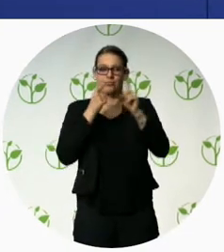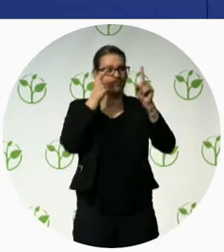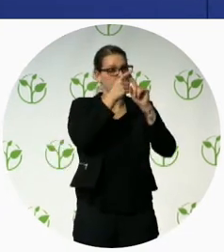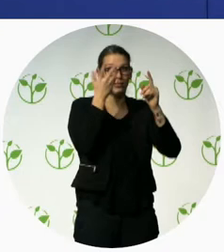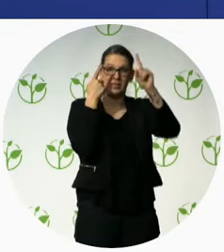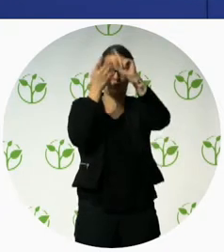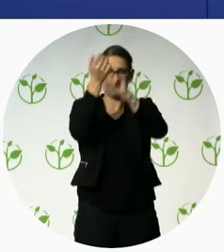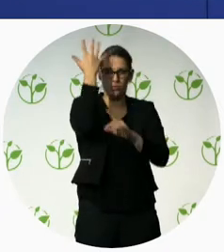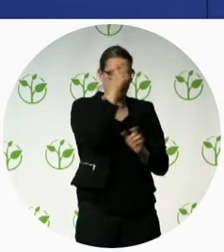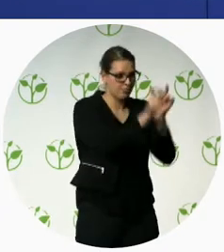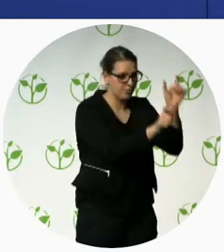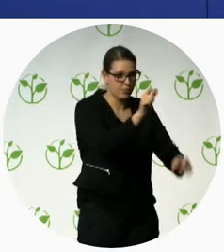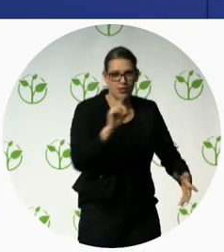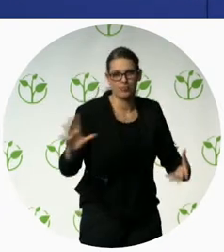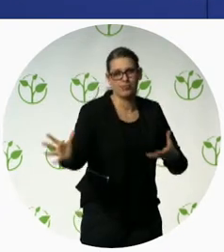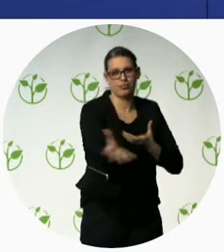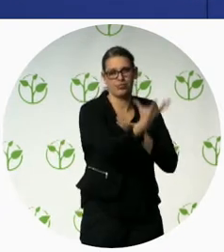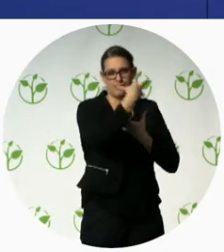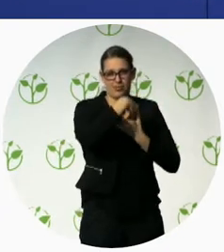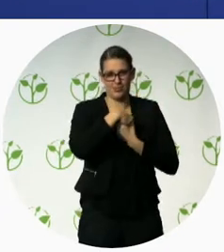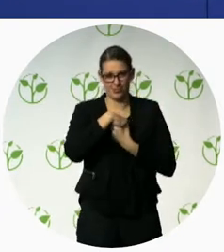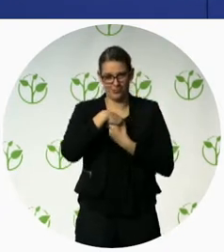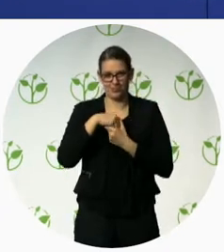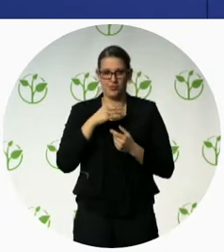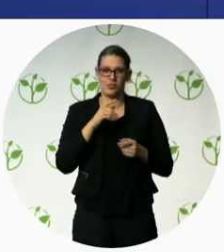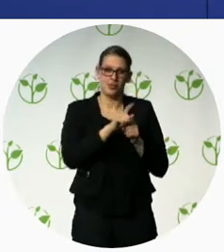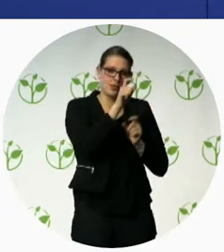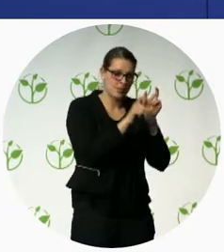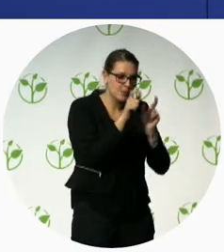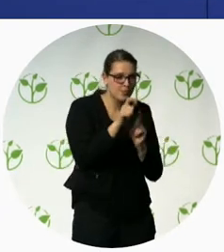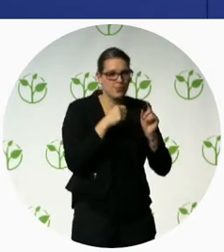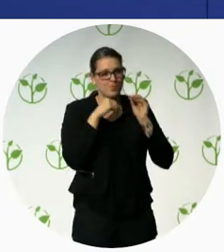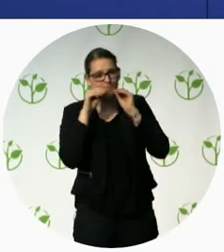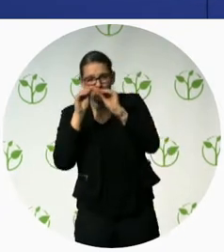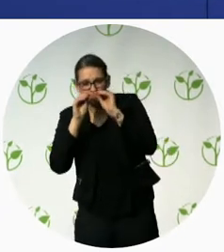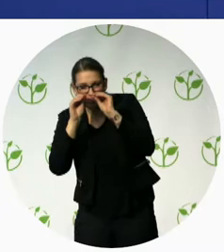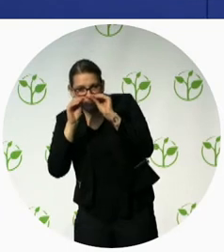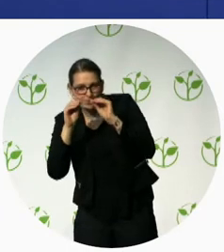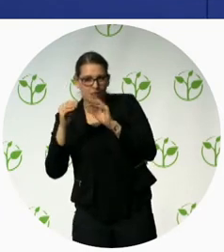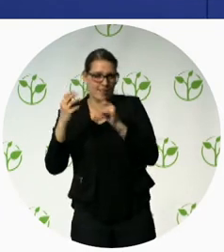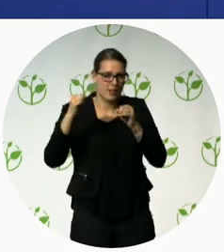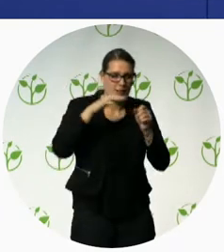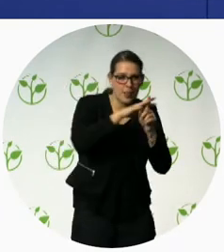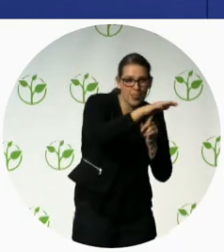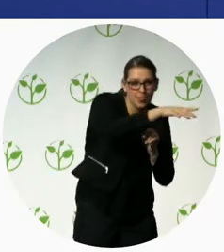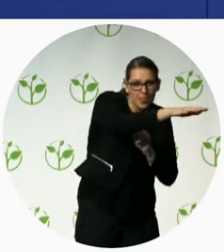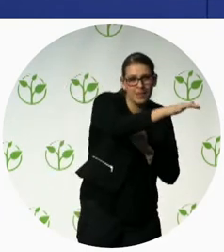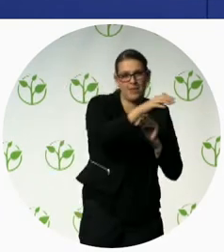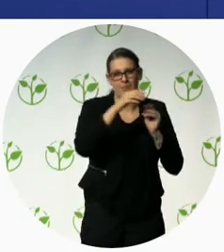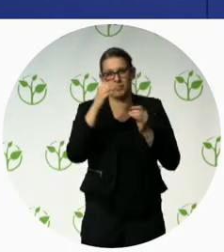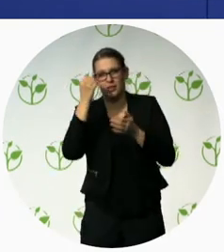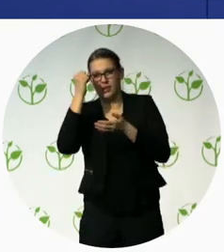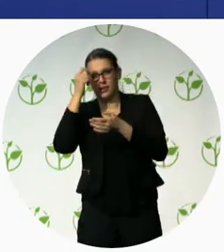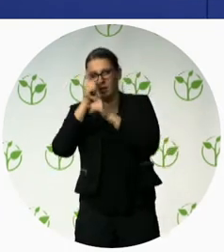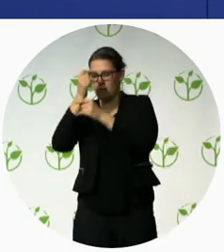and capacity building of those that you're working with whether that's addressing stigma or making sure that people have appropriate policies